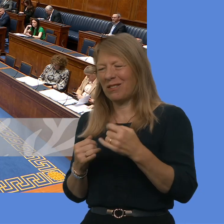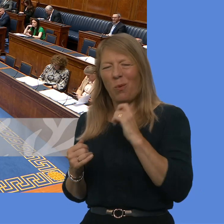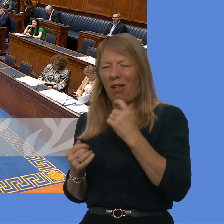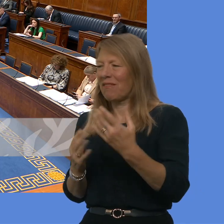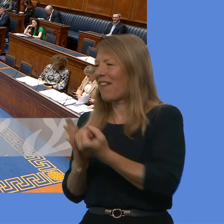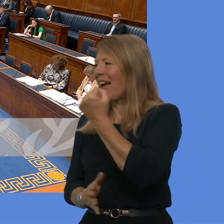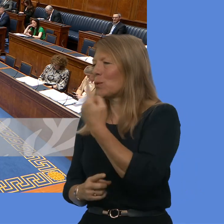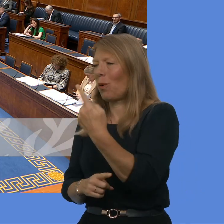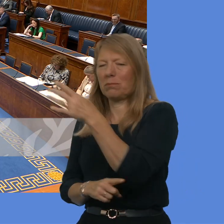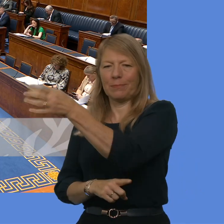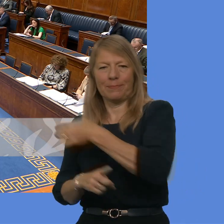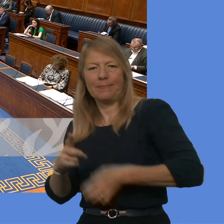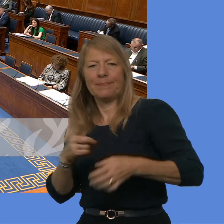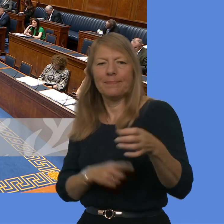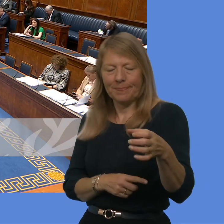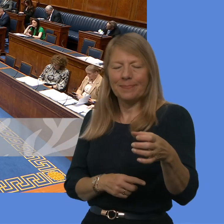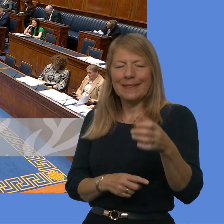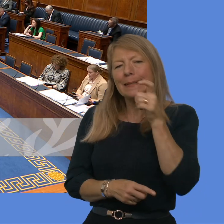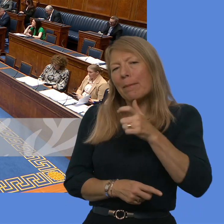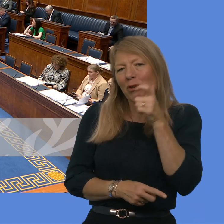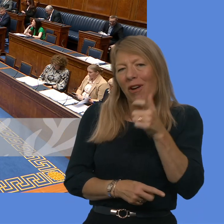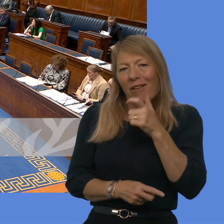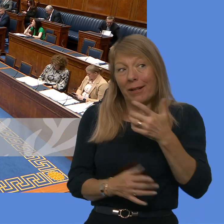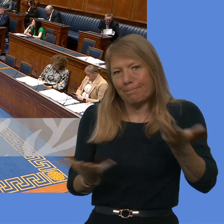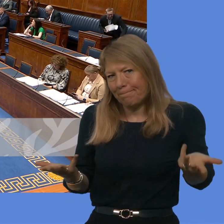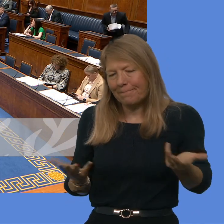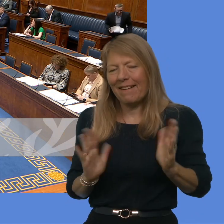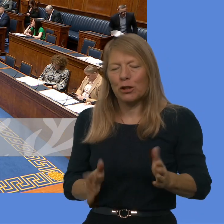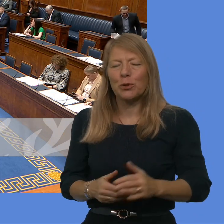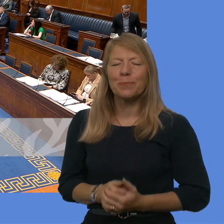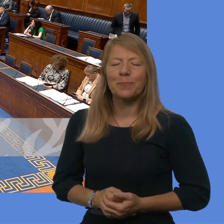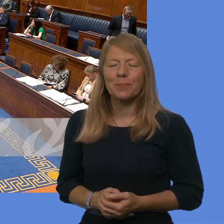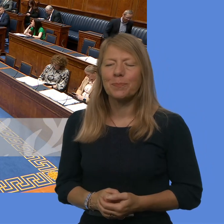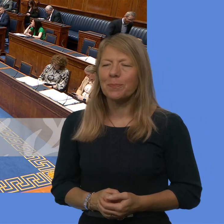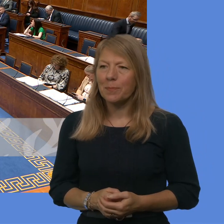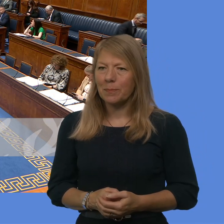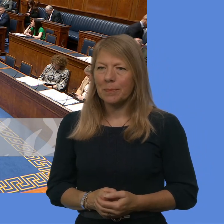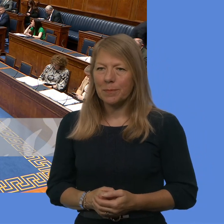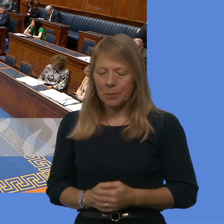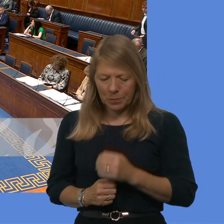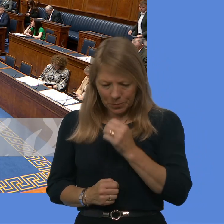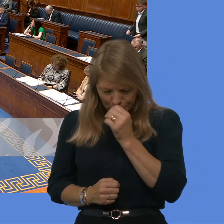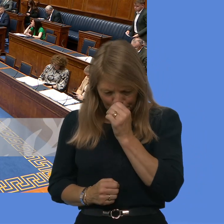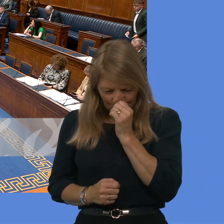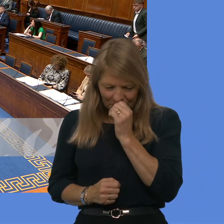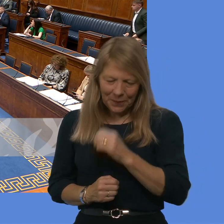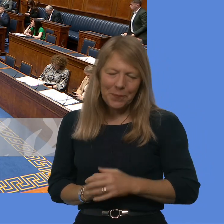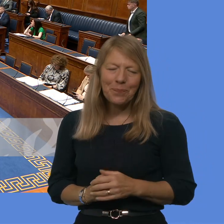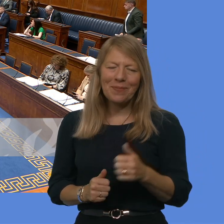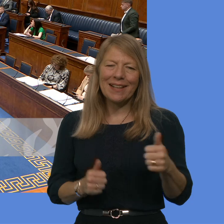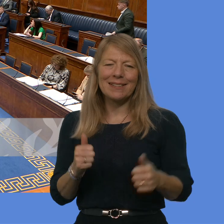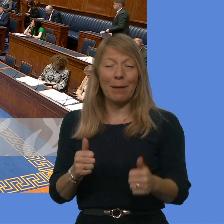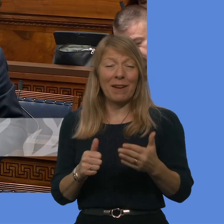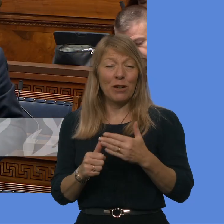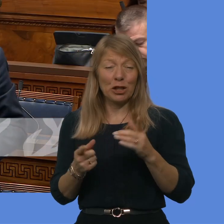We now move to topical questions. call Matthew to... Deputy First Minister, this Saturday at the Allianz Arena, the first match